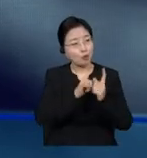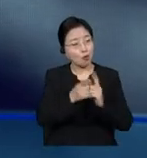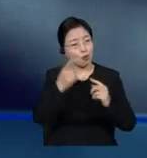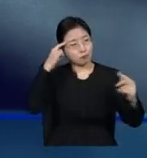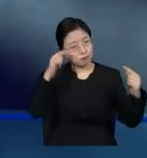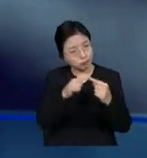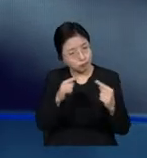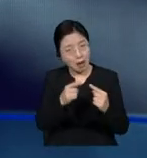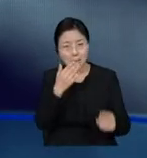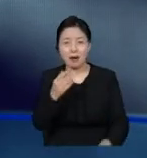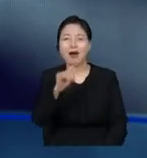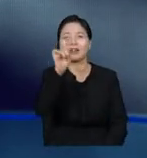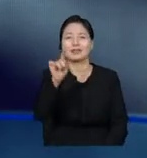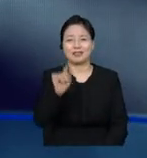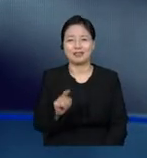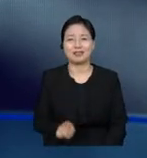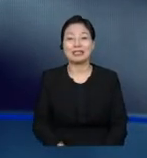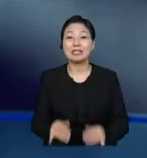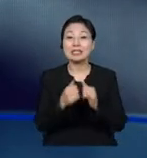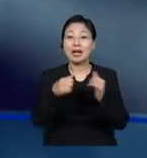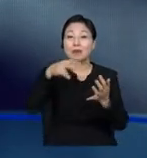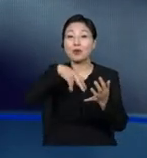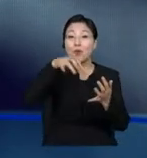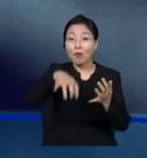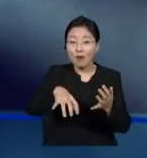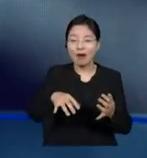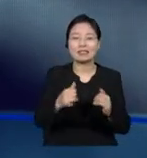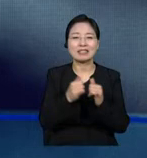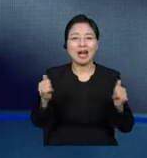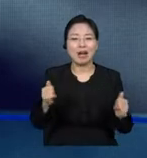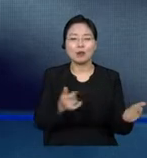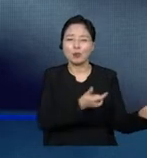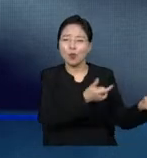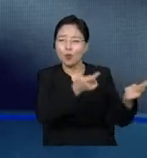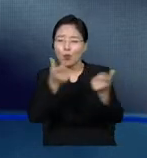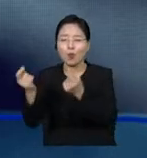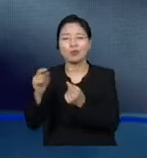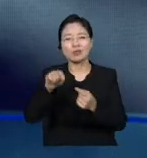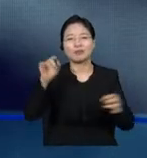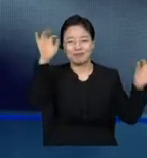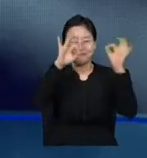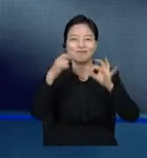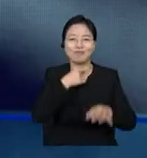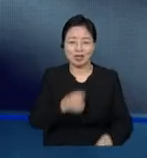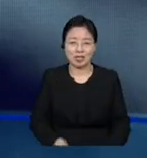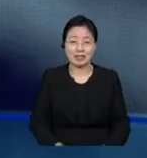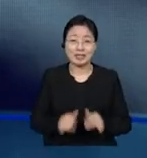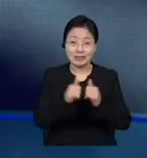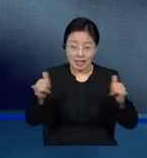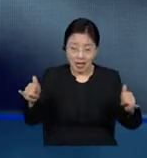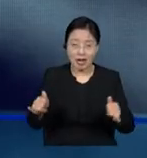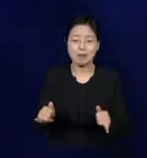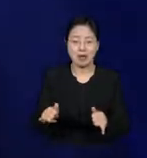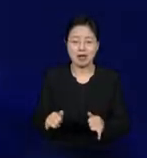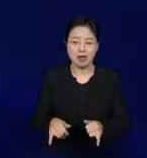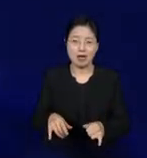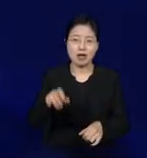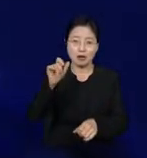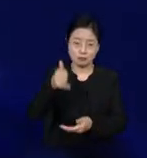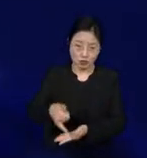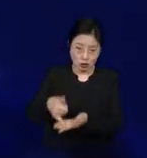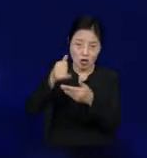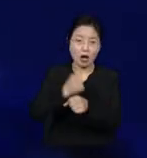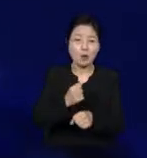potentially find common ground, rekindling with our humanity and seeing beyond our differences and trying to better understand